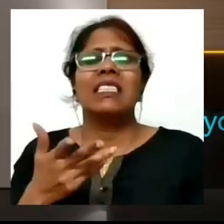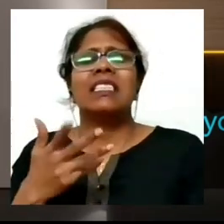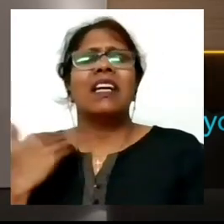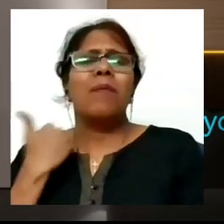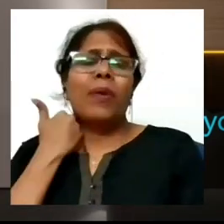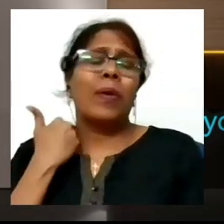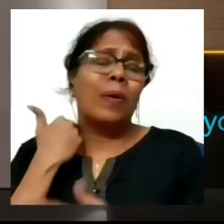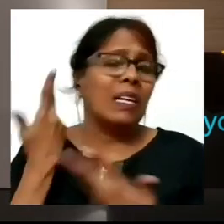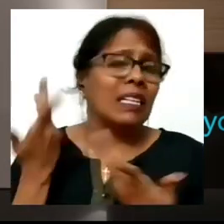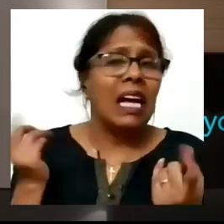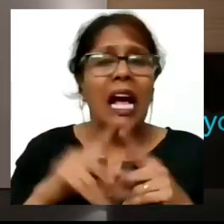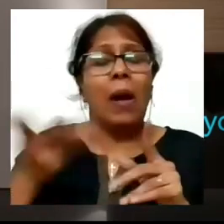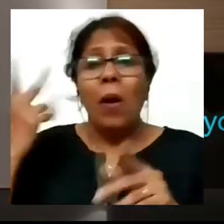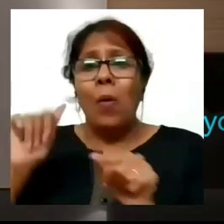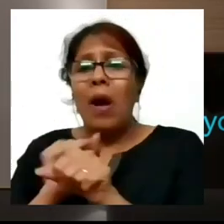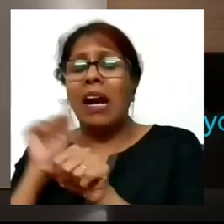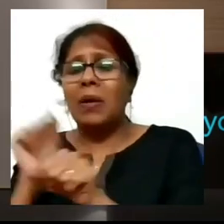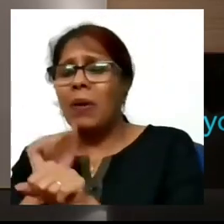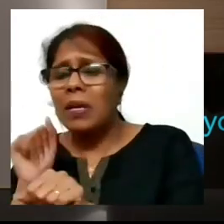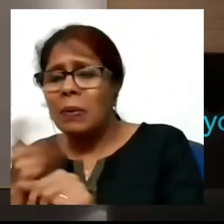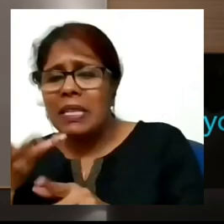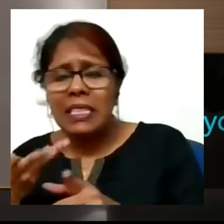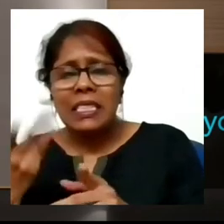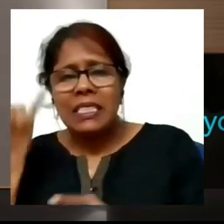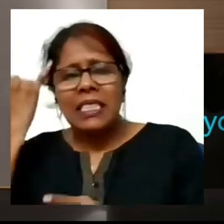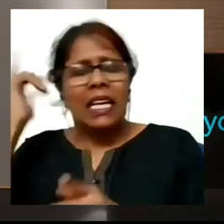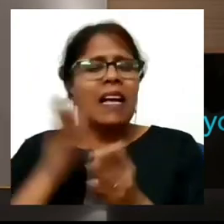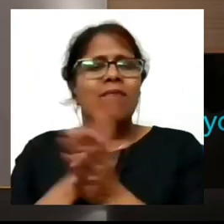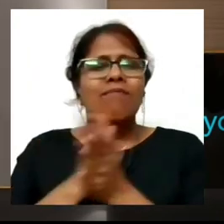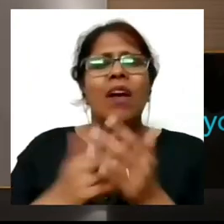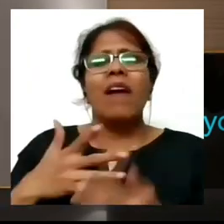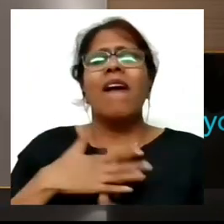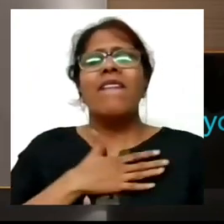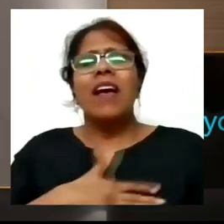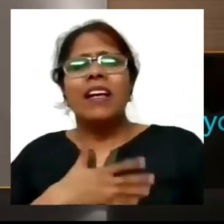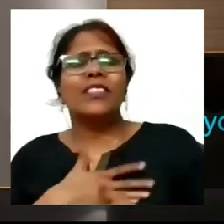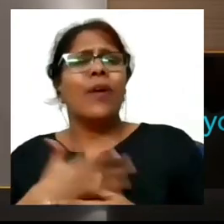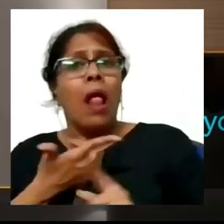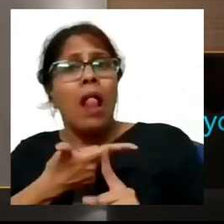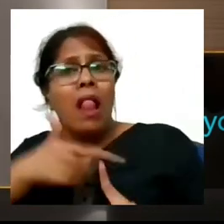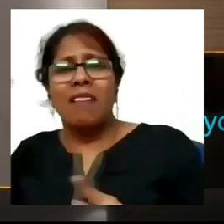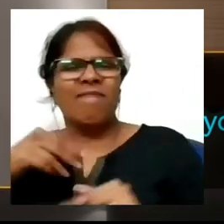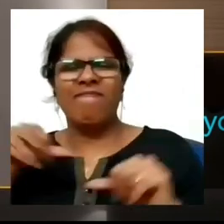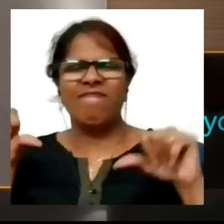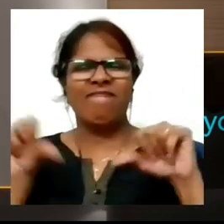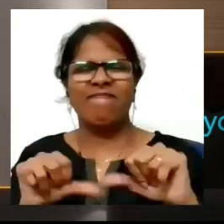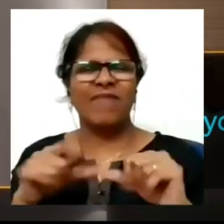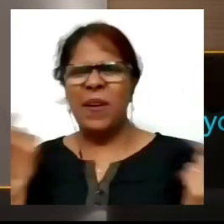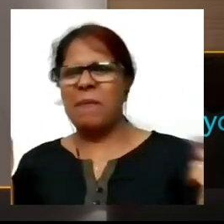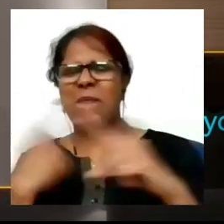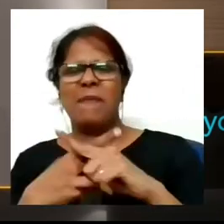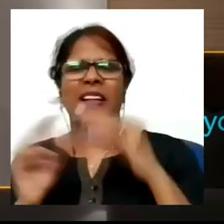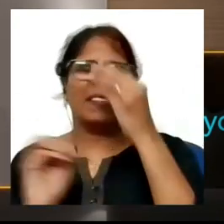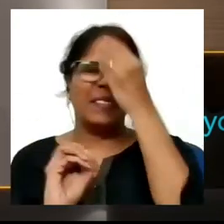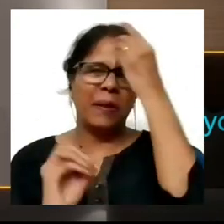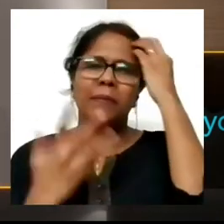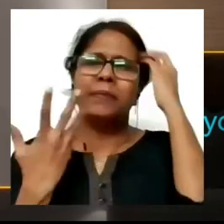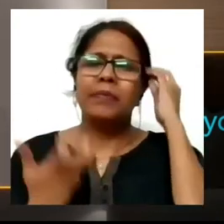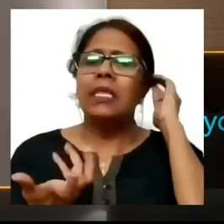their lives you sort of can't adjust to the idea of having fun fun too much so I went back to books I gave my third attempt